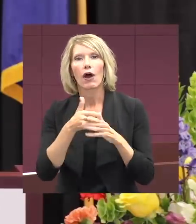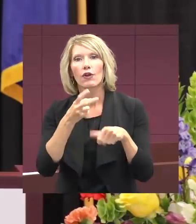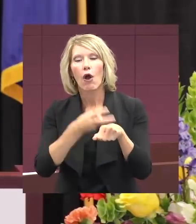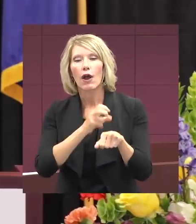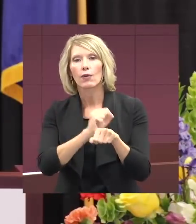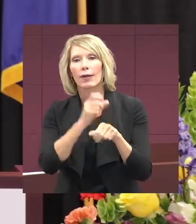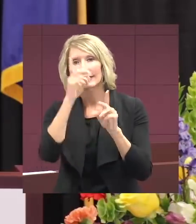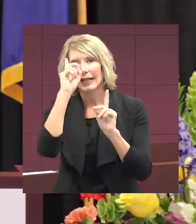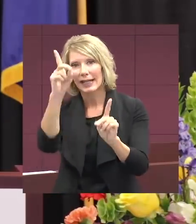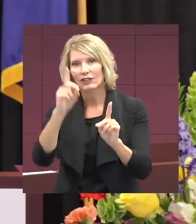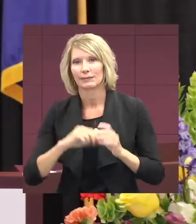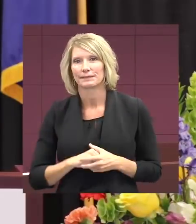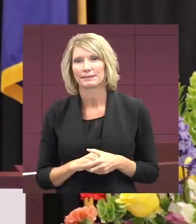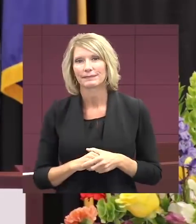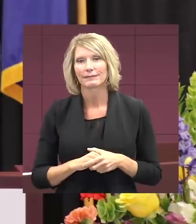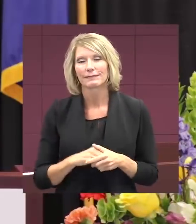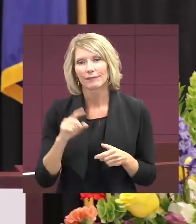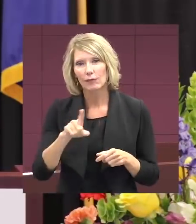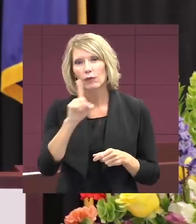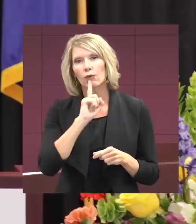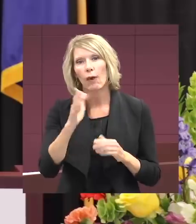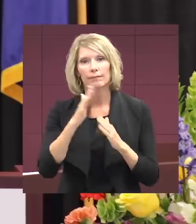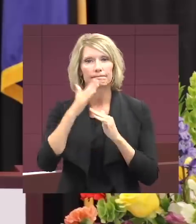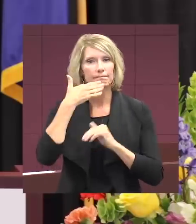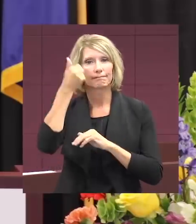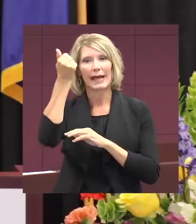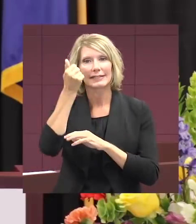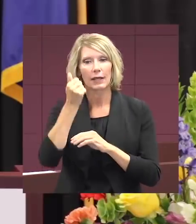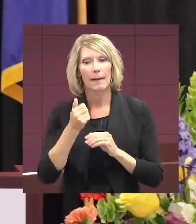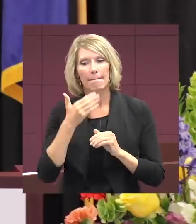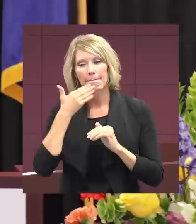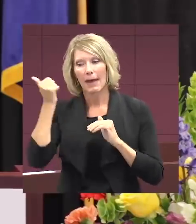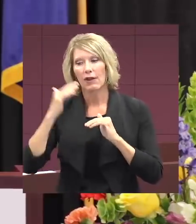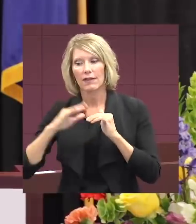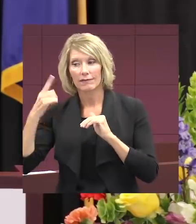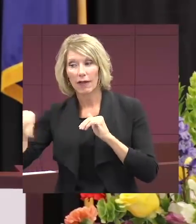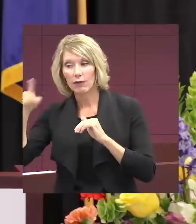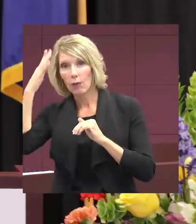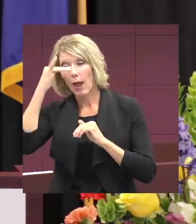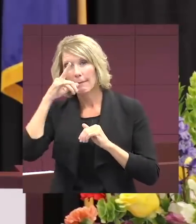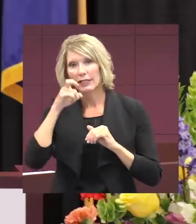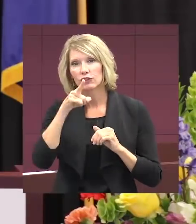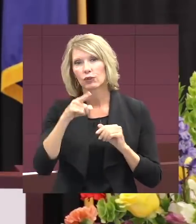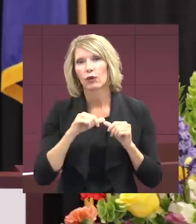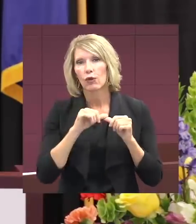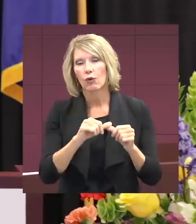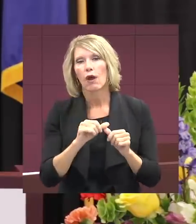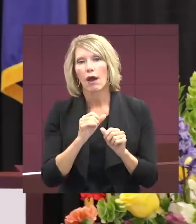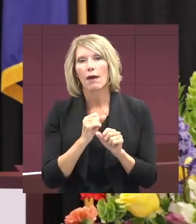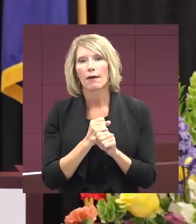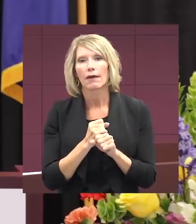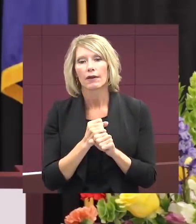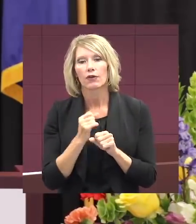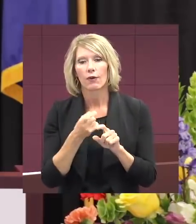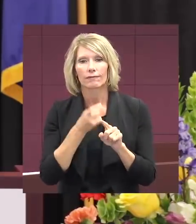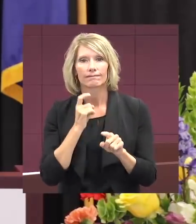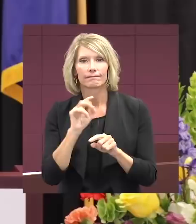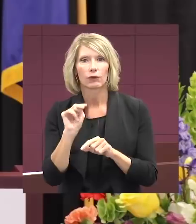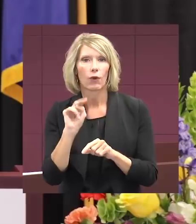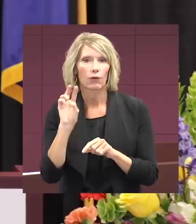work and dedication. You are the best. You are better than all the rest because you are a product of Northwest.